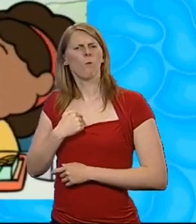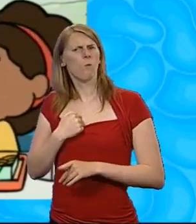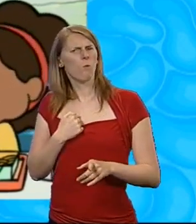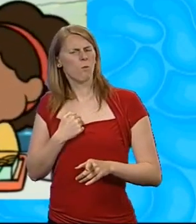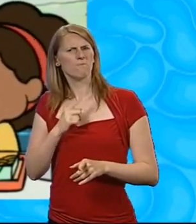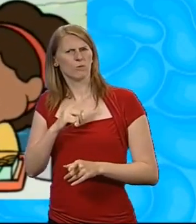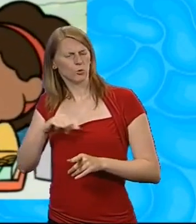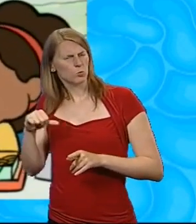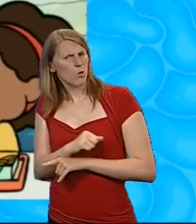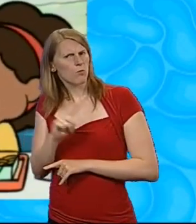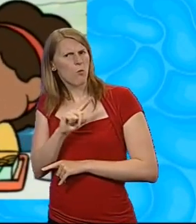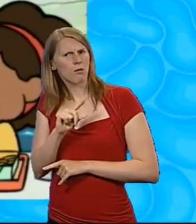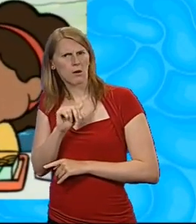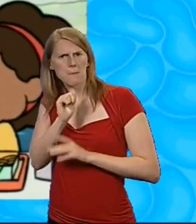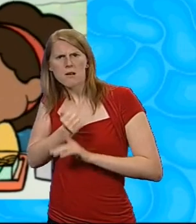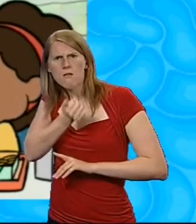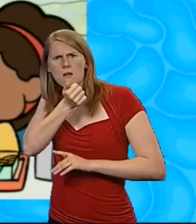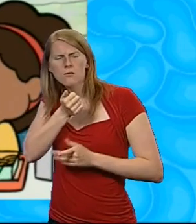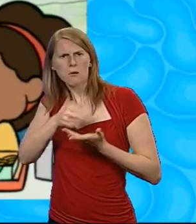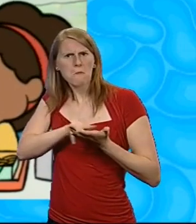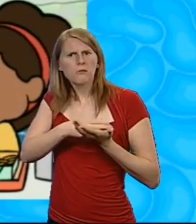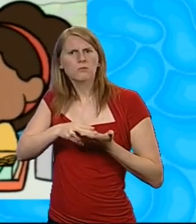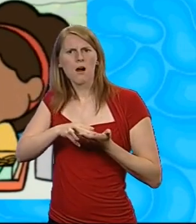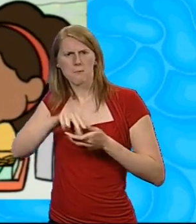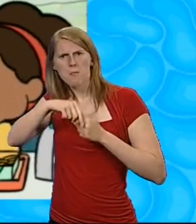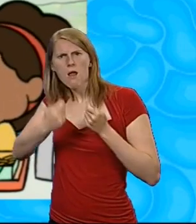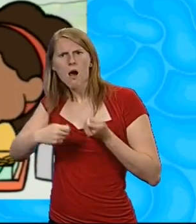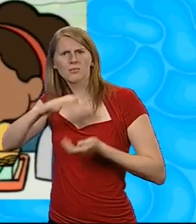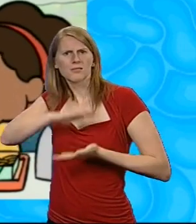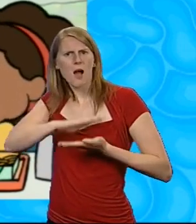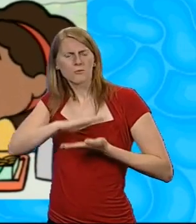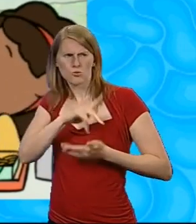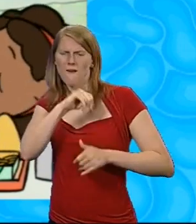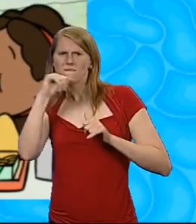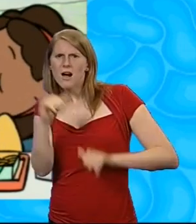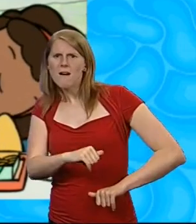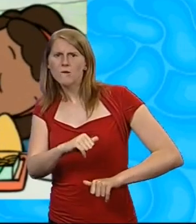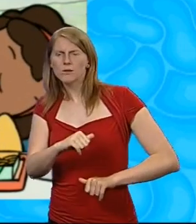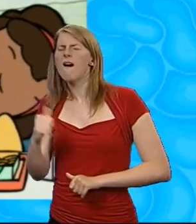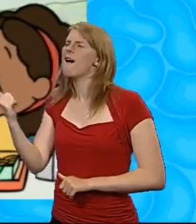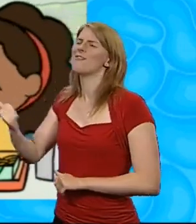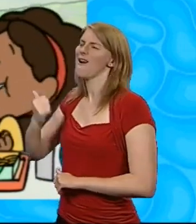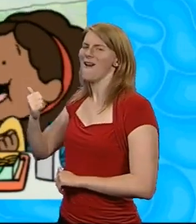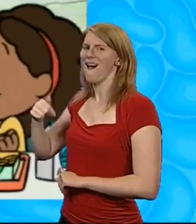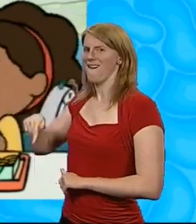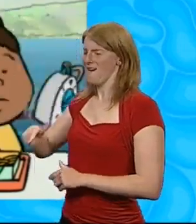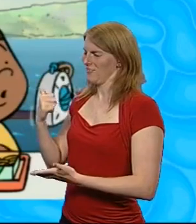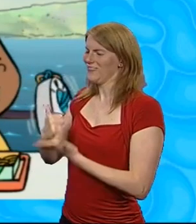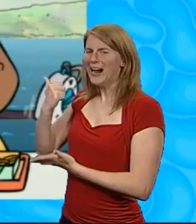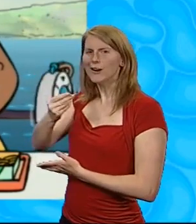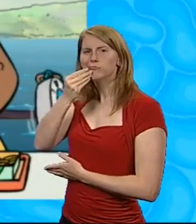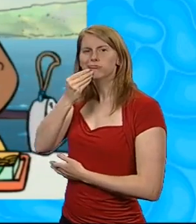But we were supposed to have peanut butter and banana sandwiches. That's your favorite. That's okay, Jetta. This is great.